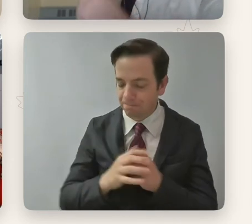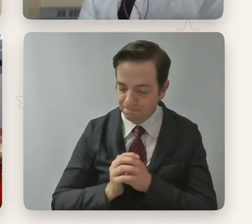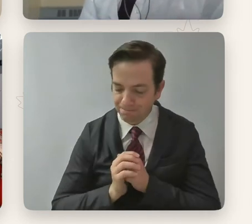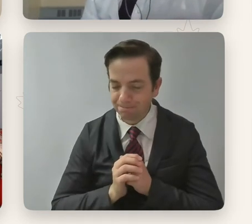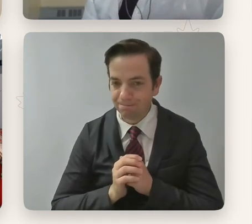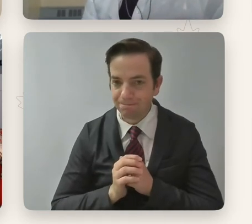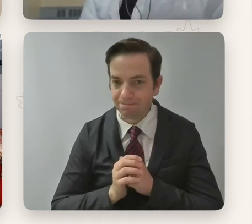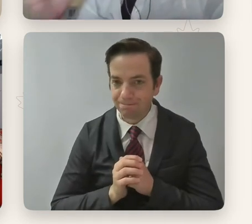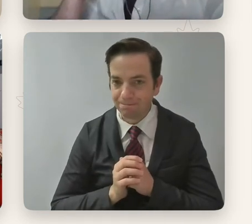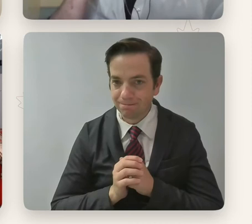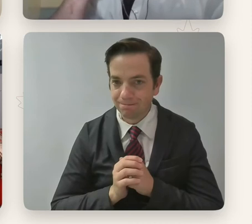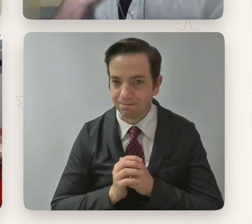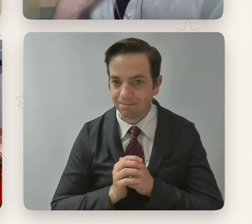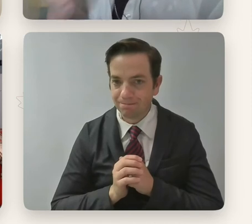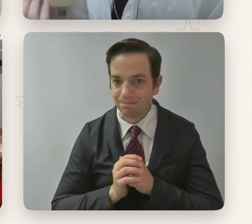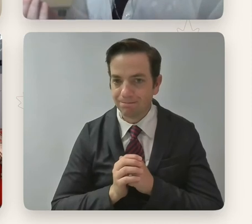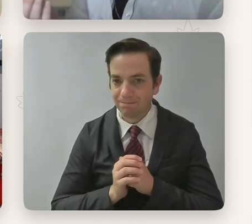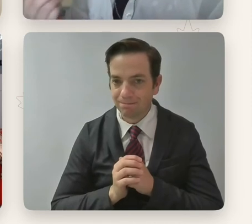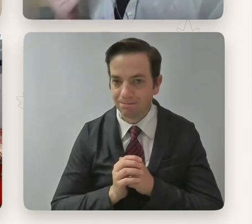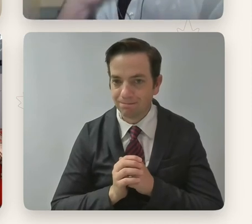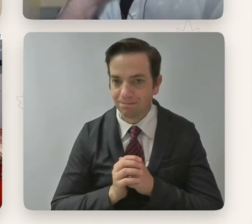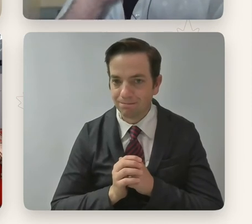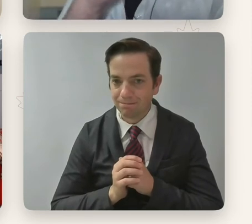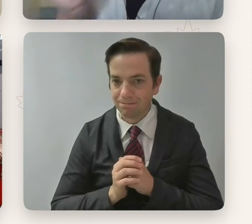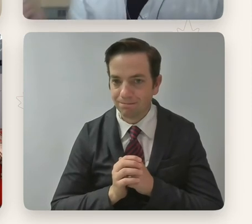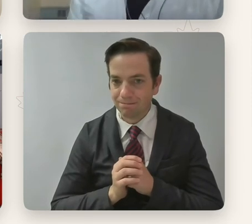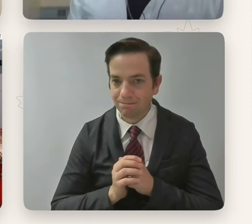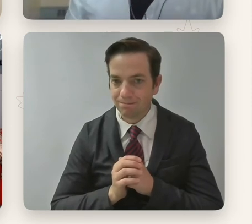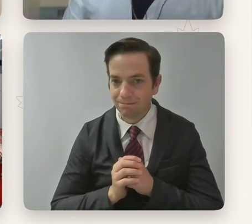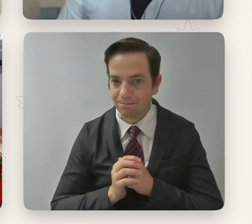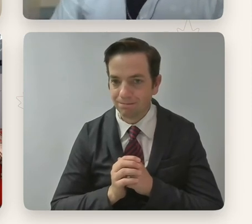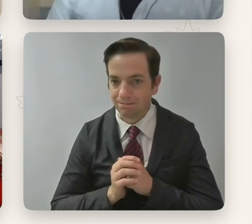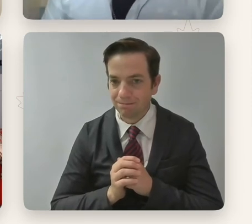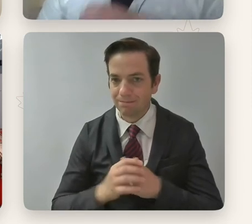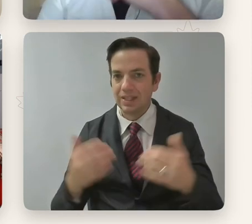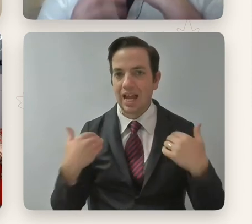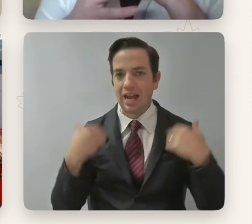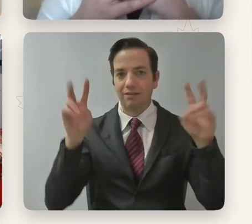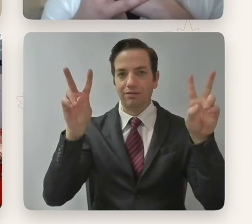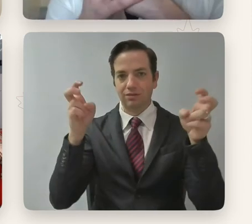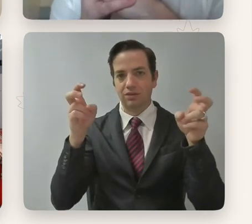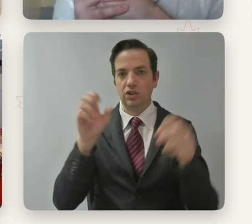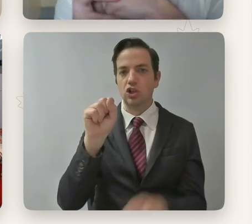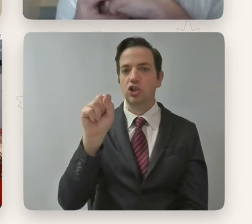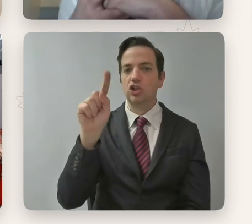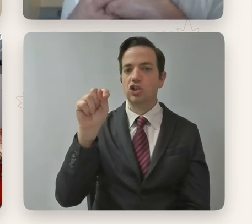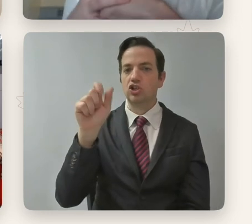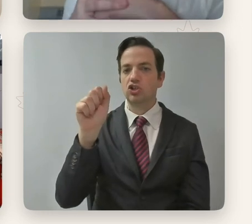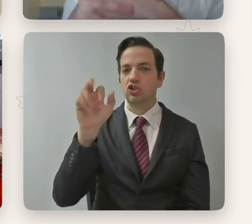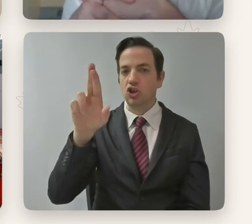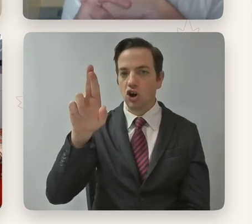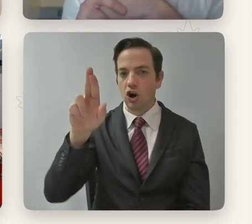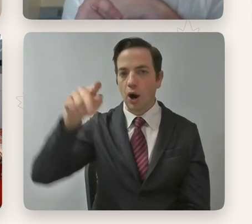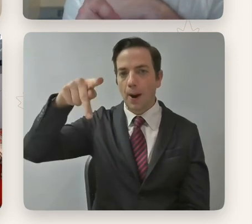star power, like something that has never been given to actors with disabilities before. And